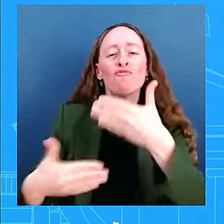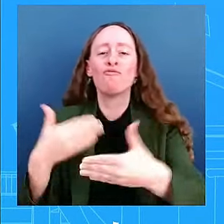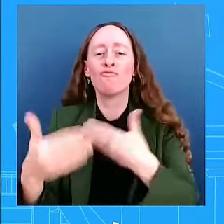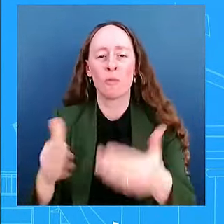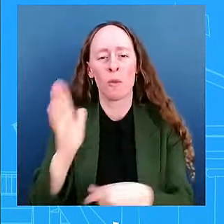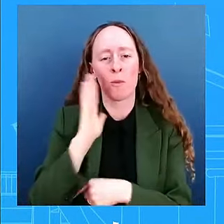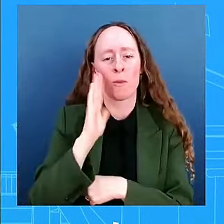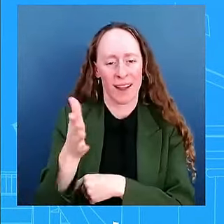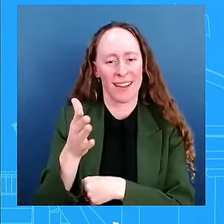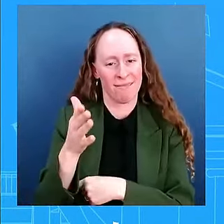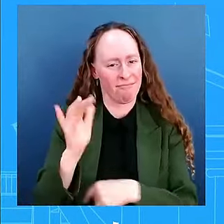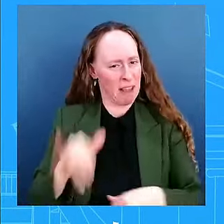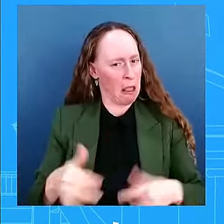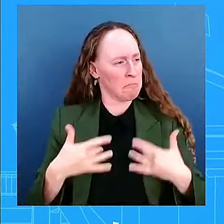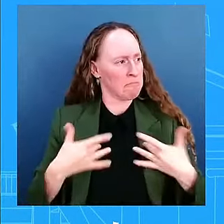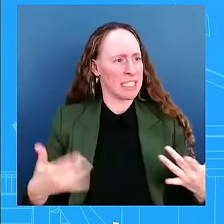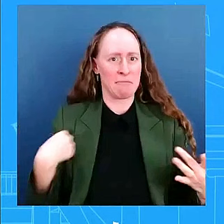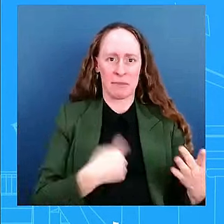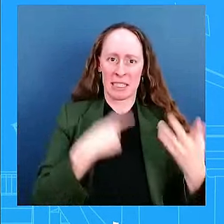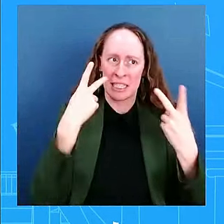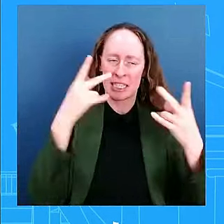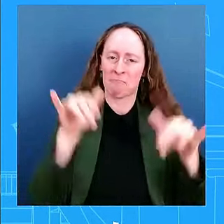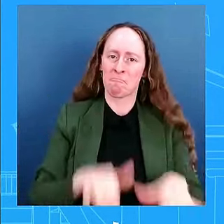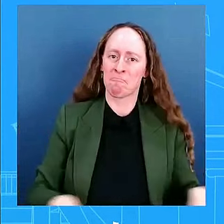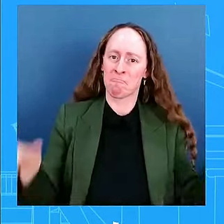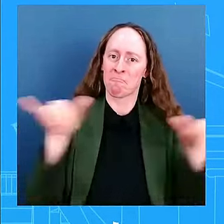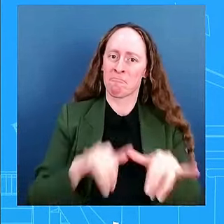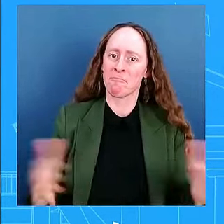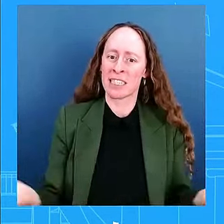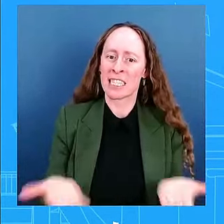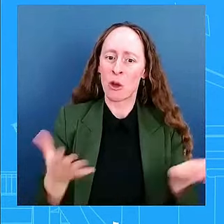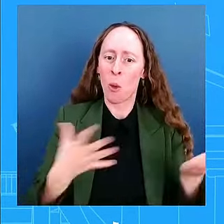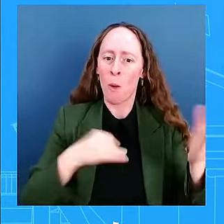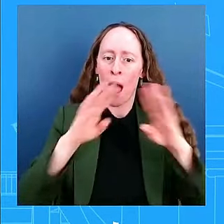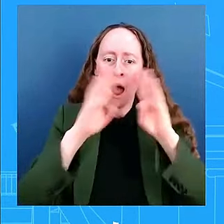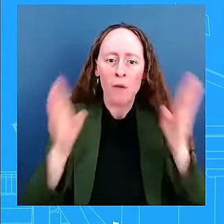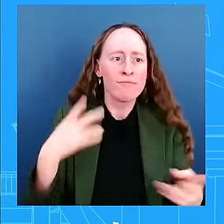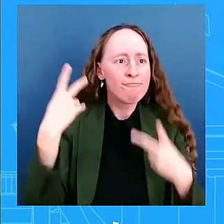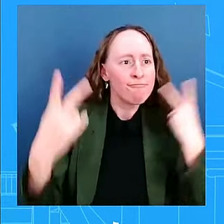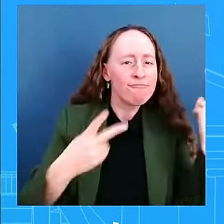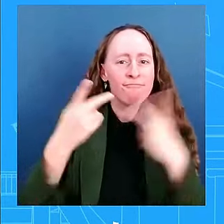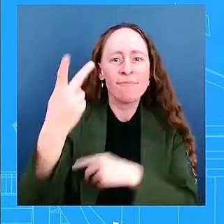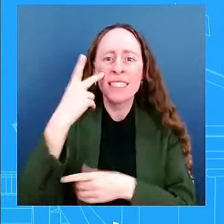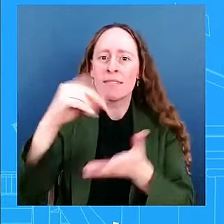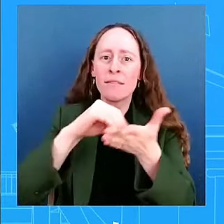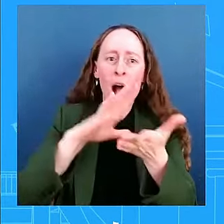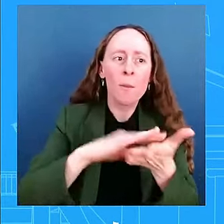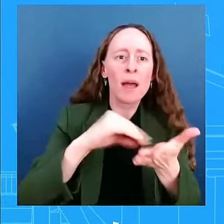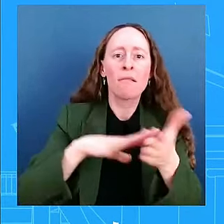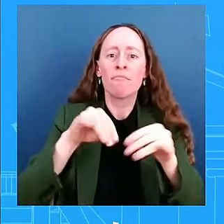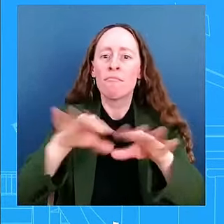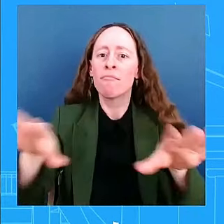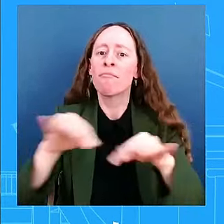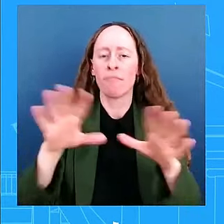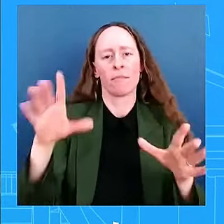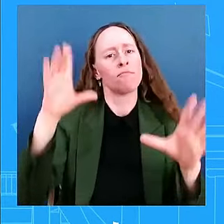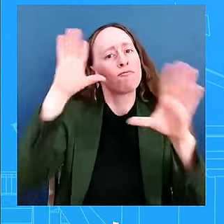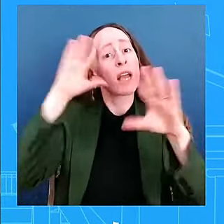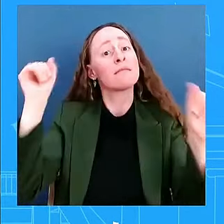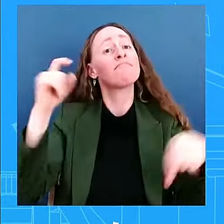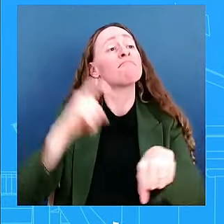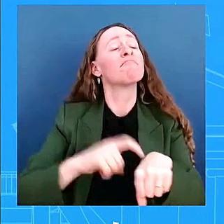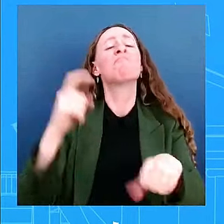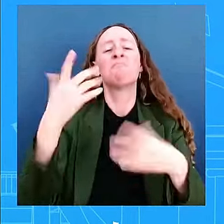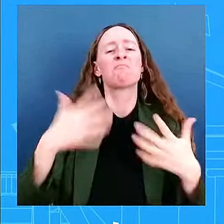right now, that we're living it, that you all are covering every day since the President decided to step aside from this election and pass the